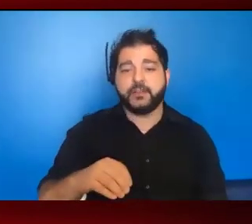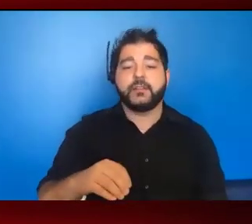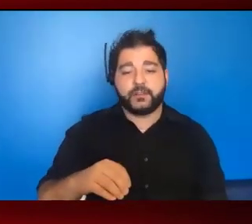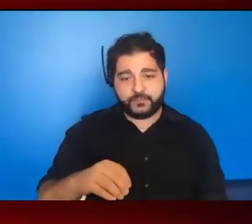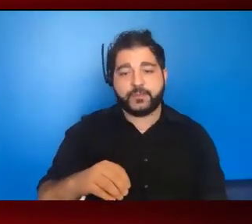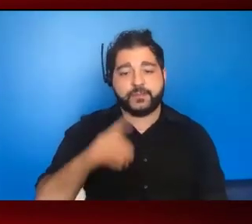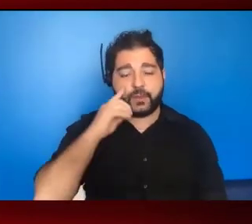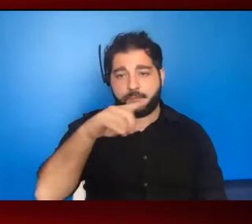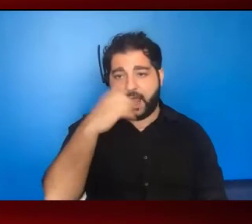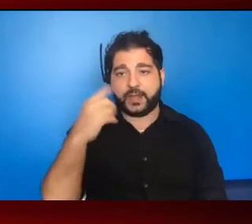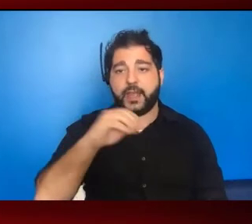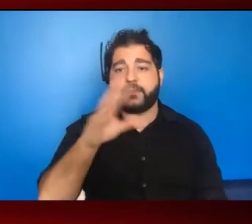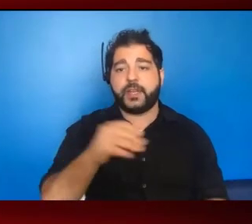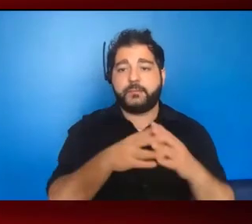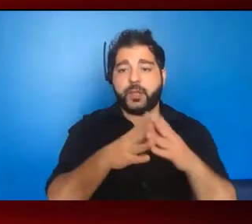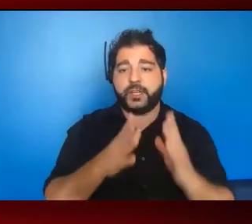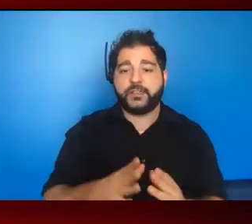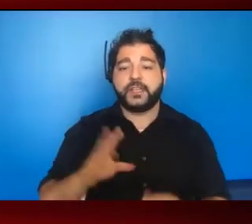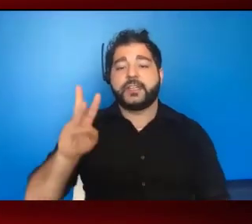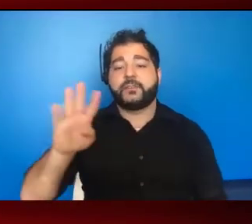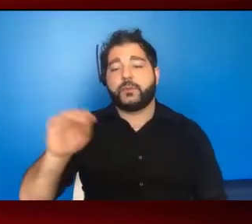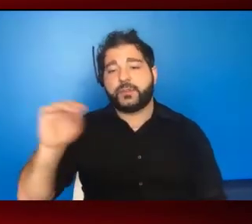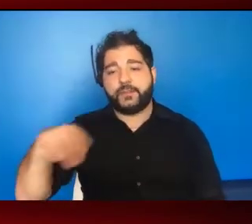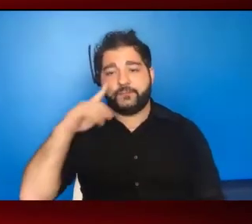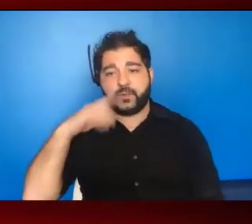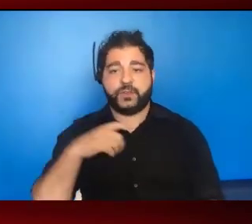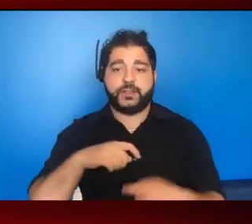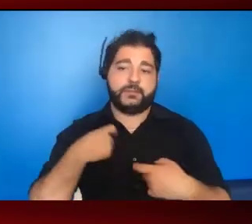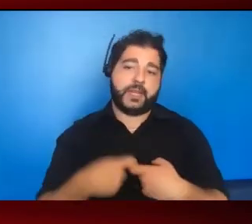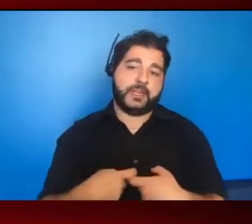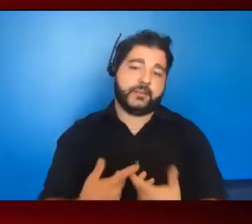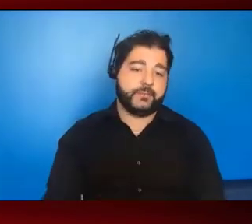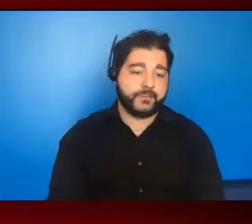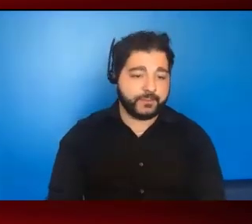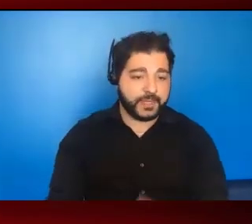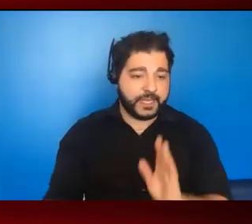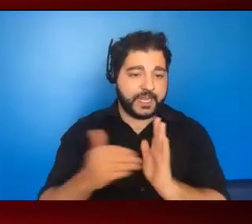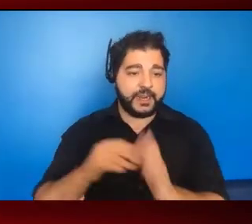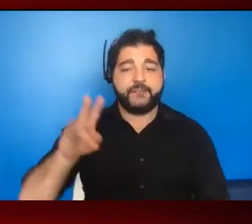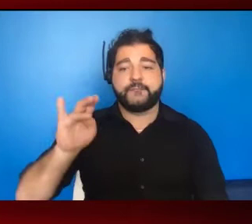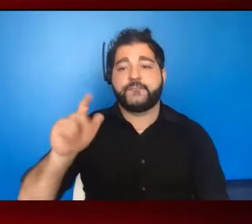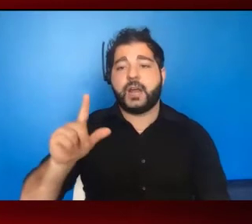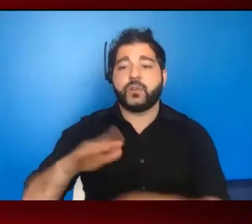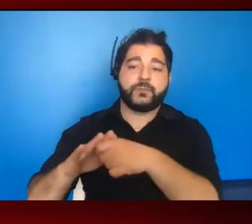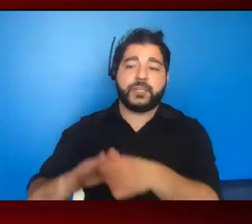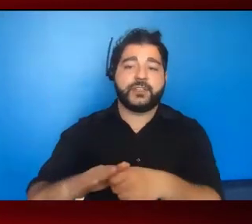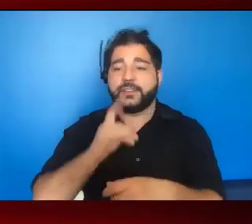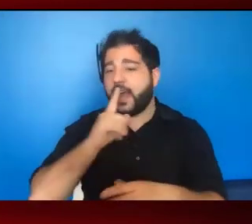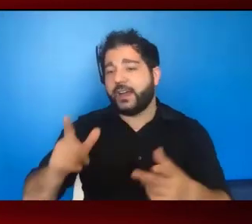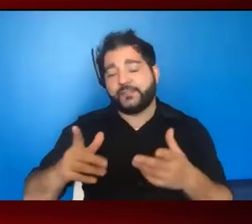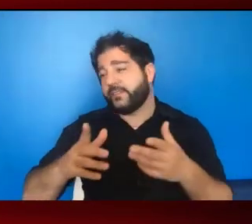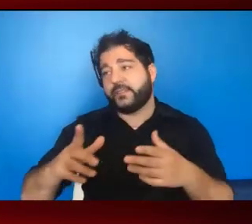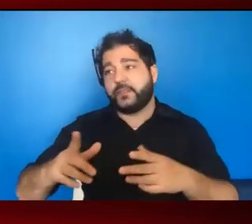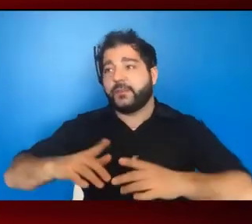for Black African Americans and 64% for Hispanic Latinos. So there again, viral suppression is not the end-all and be-all. There are